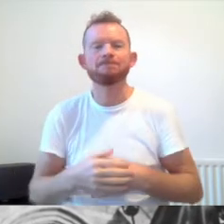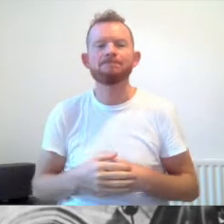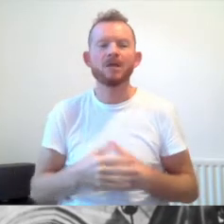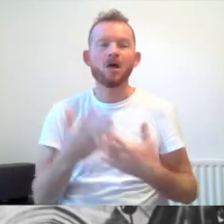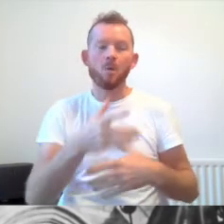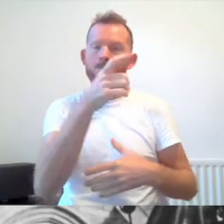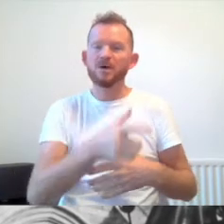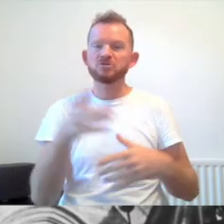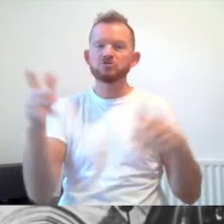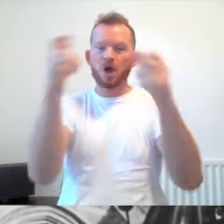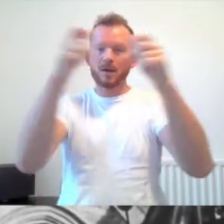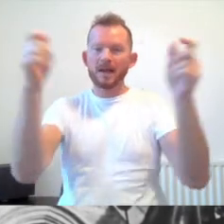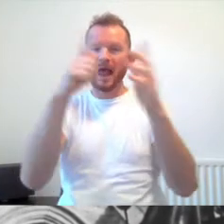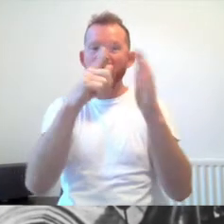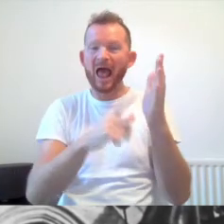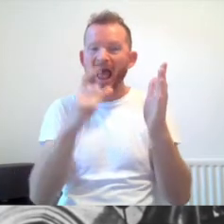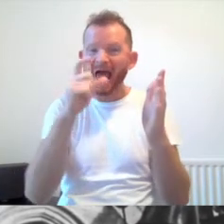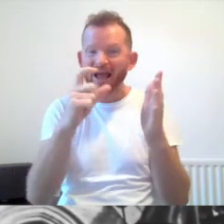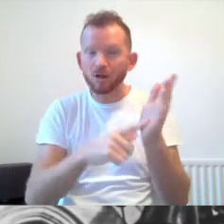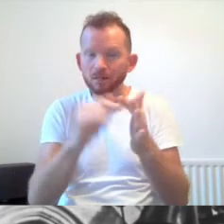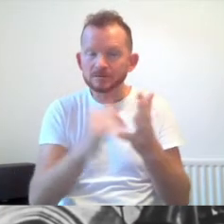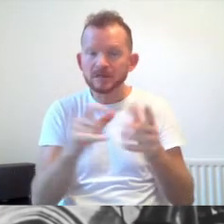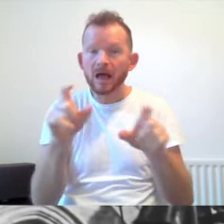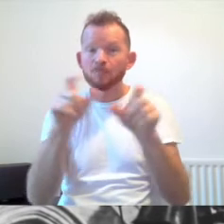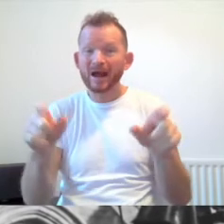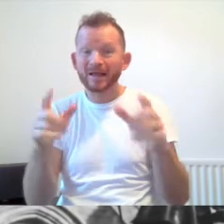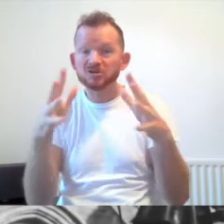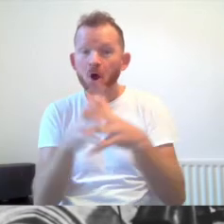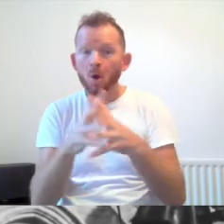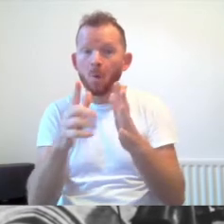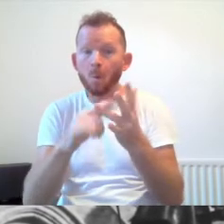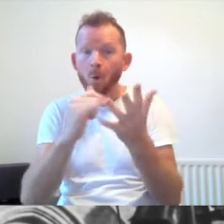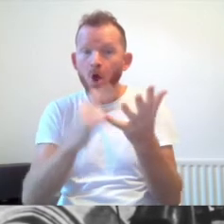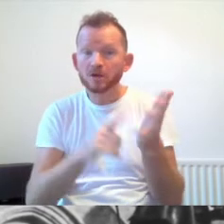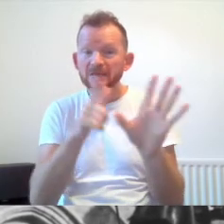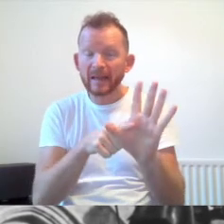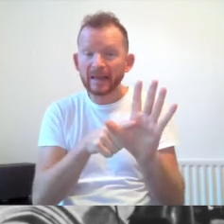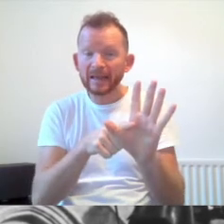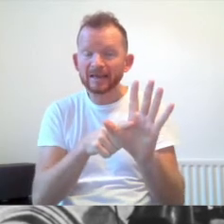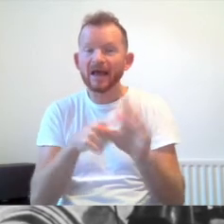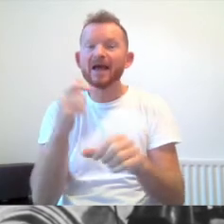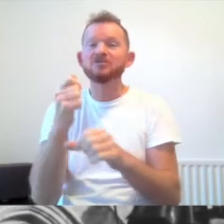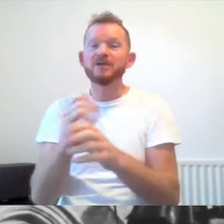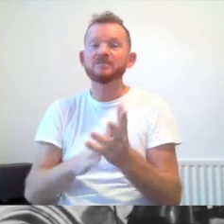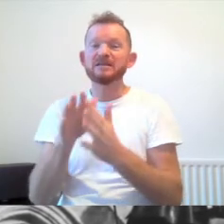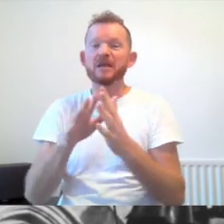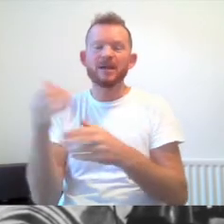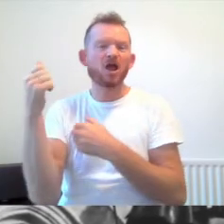sign saying ECHOES . GMCDP lobbied 11 MPs on that day.